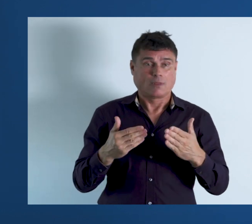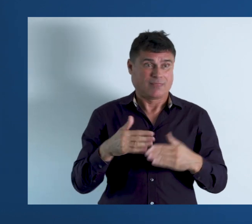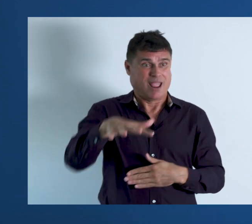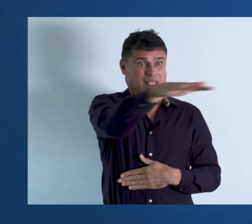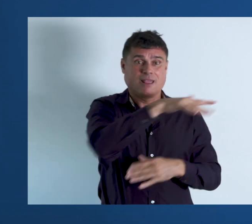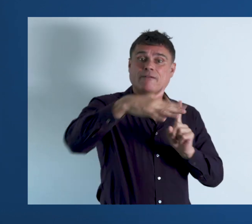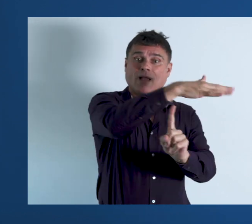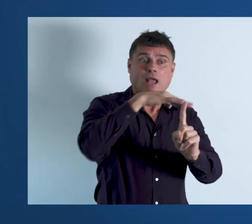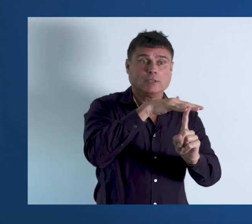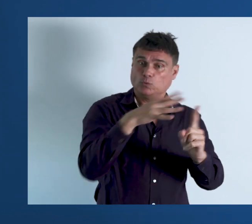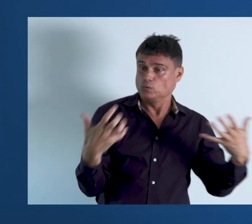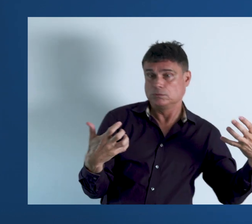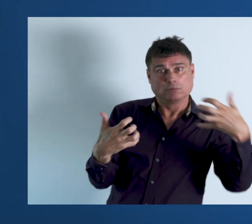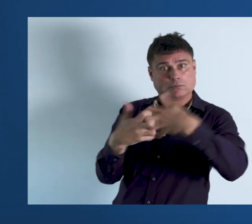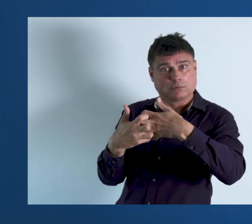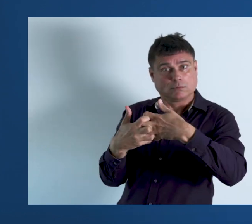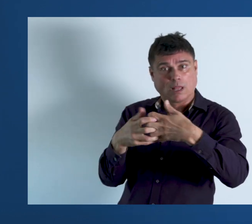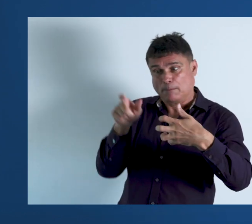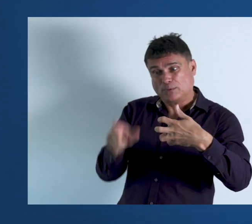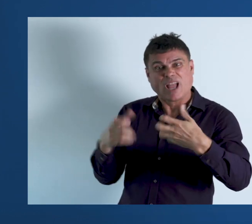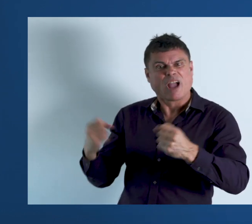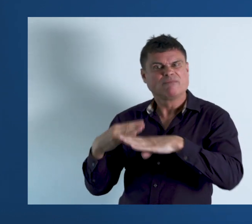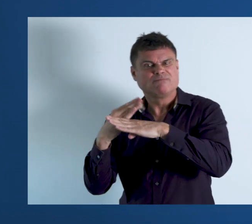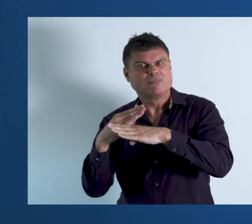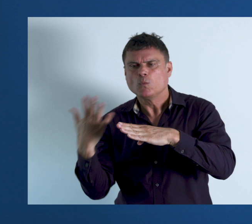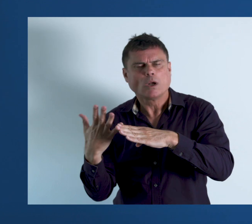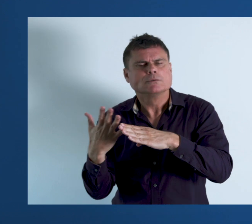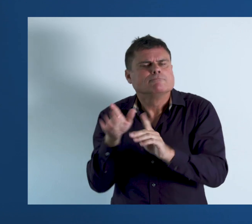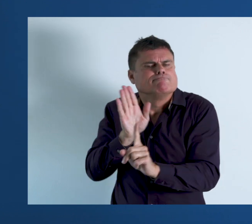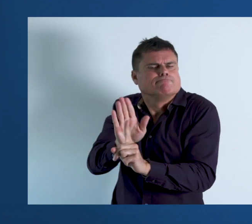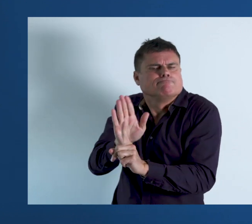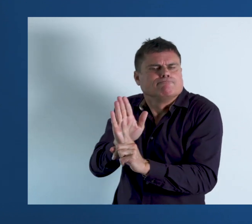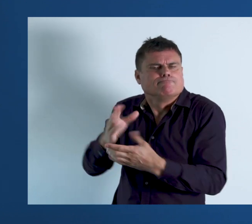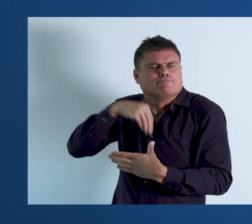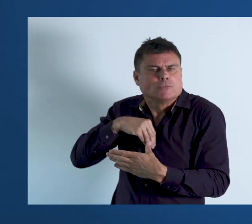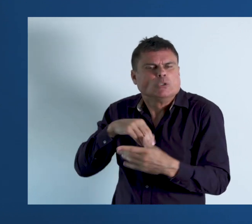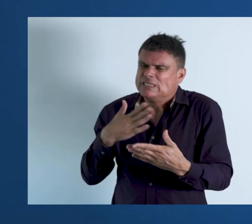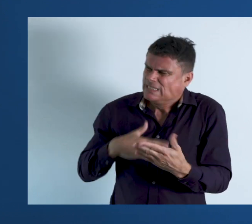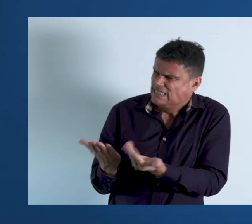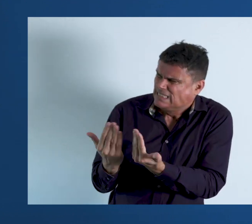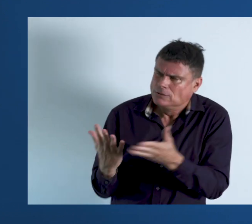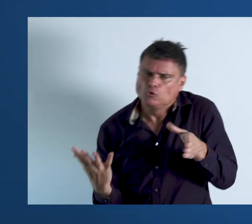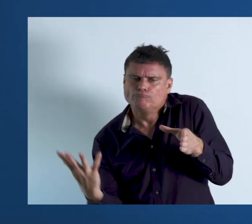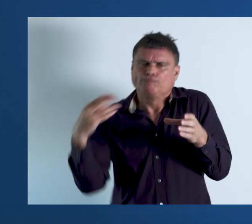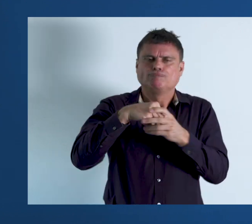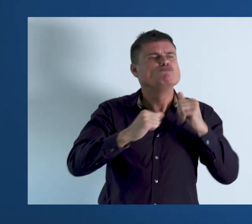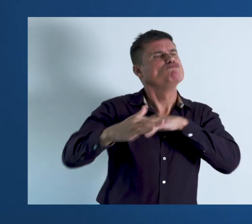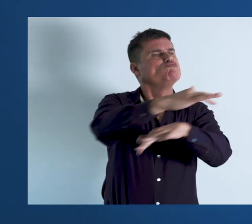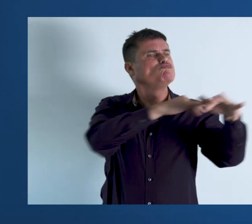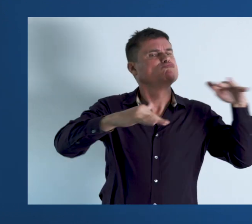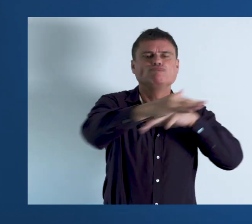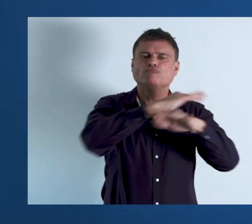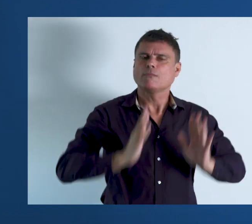accommodating environment, persons with an impairment, with a condition, are still able to participate fully